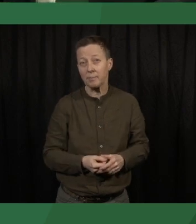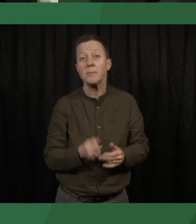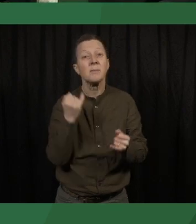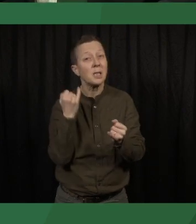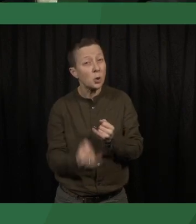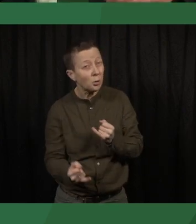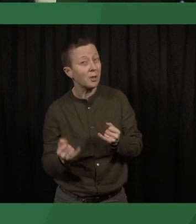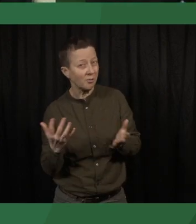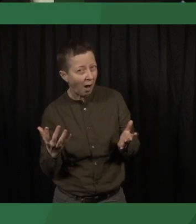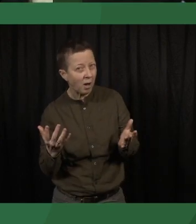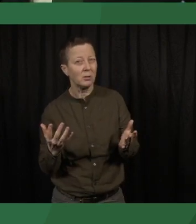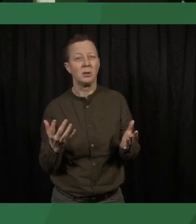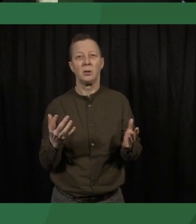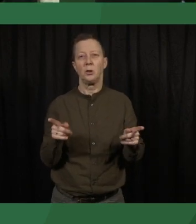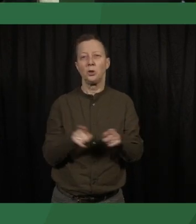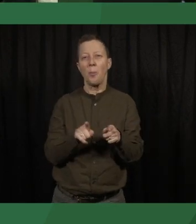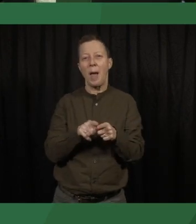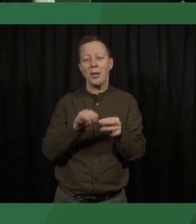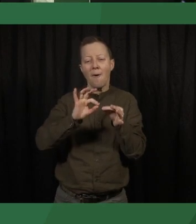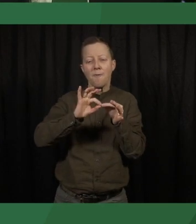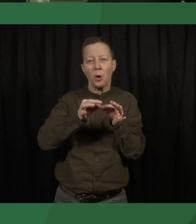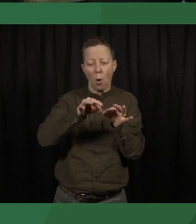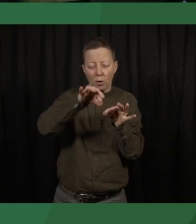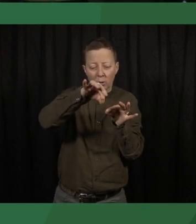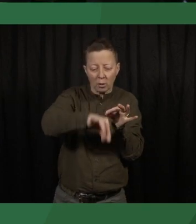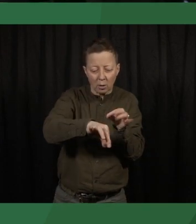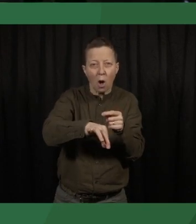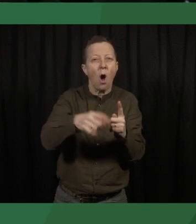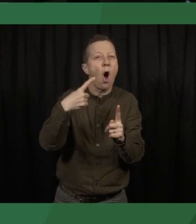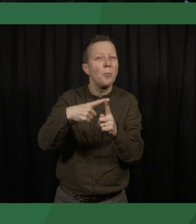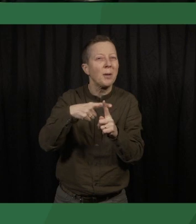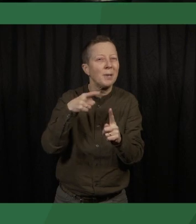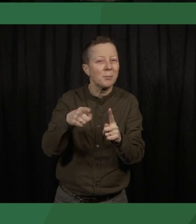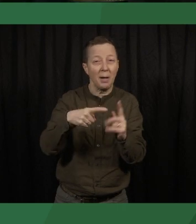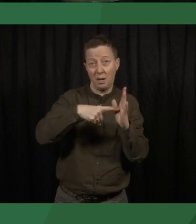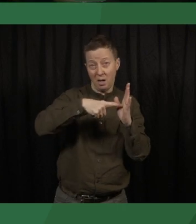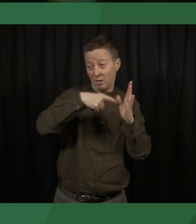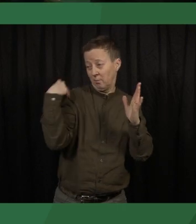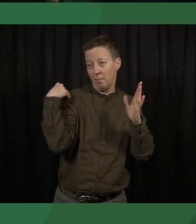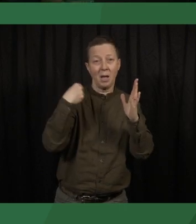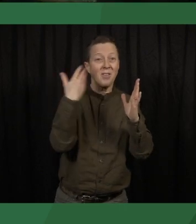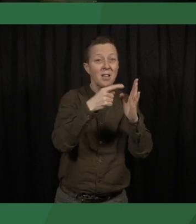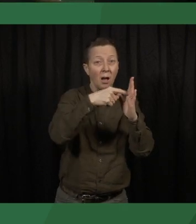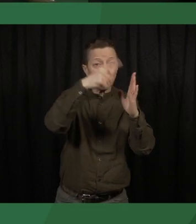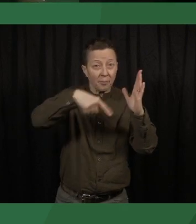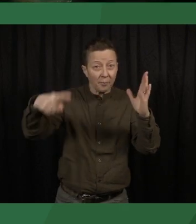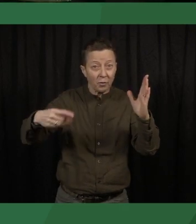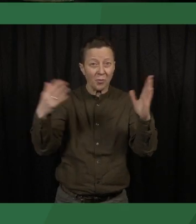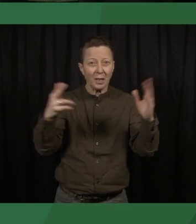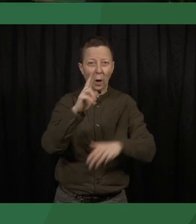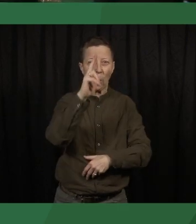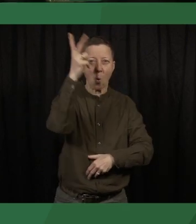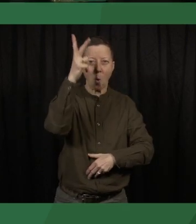Lastly, as a seed of optimism, the graph I showed you, the one depicting the golden